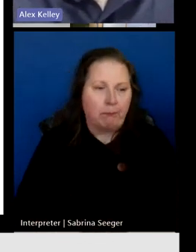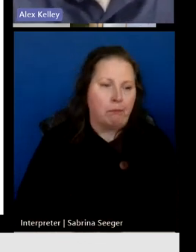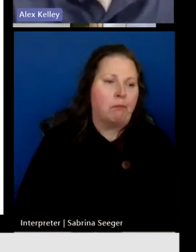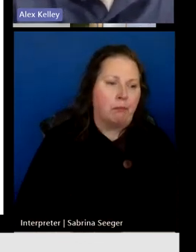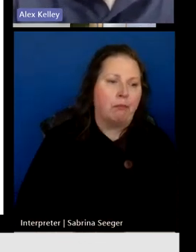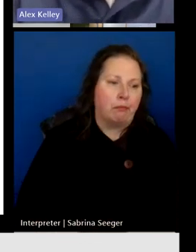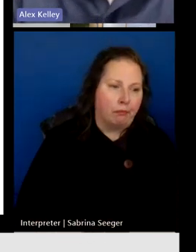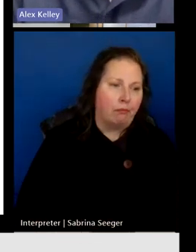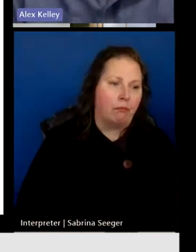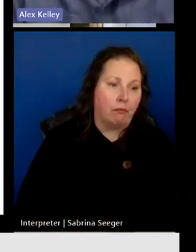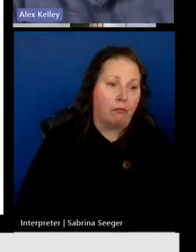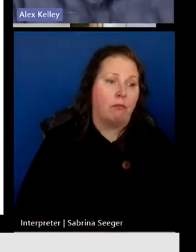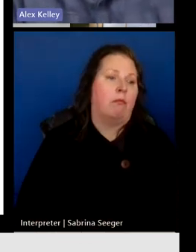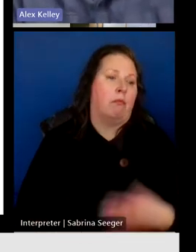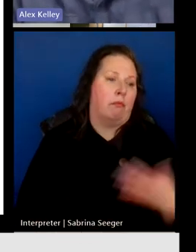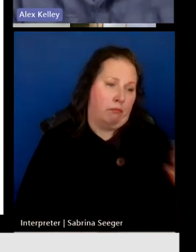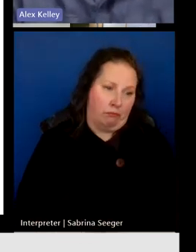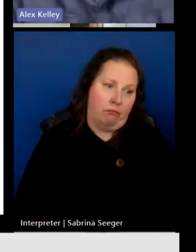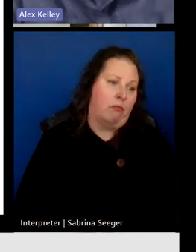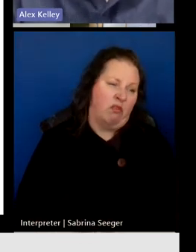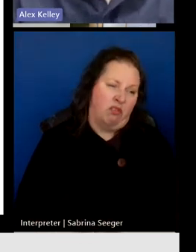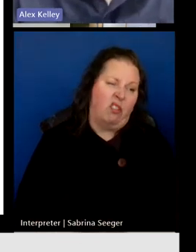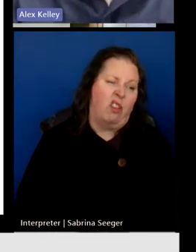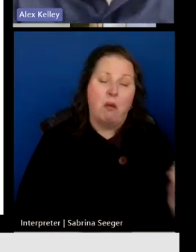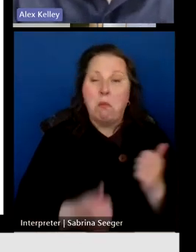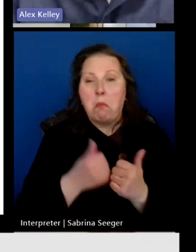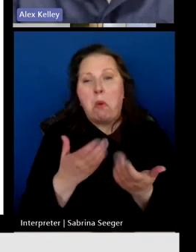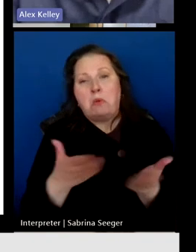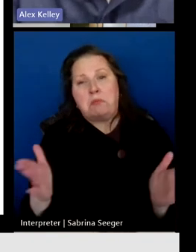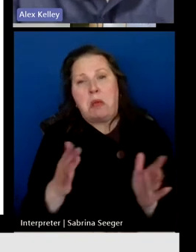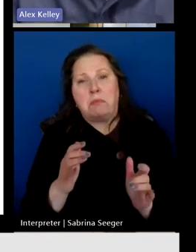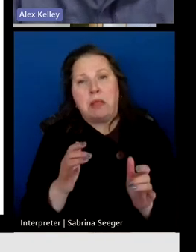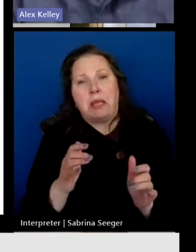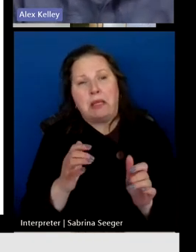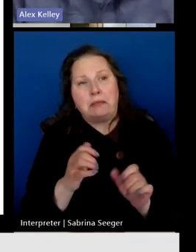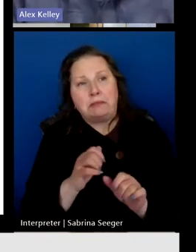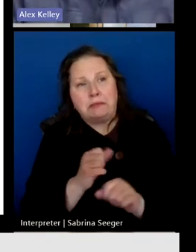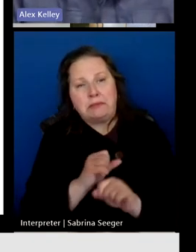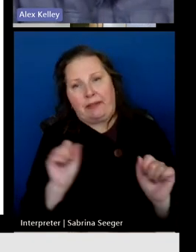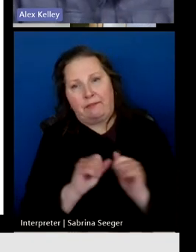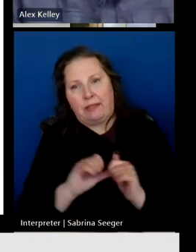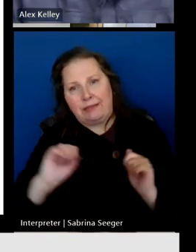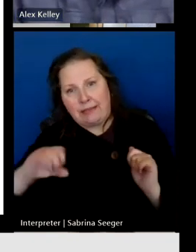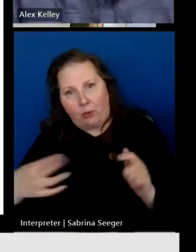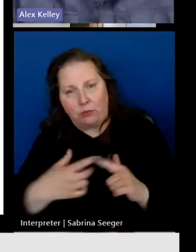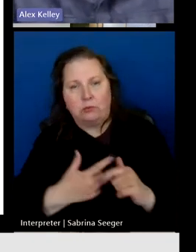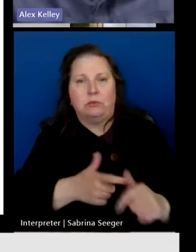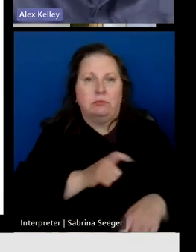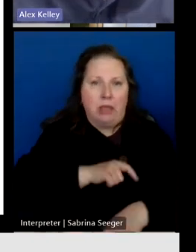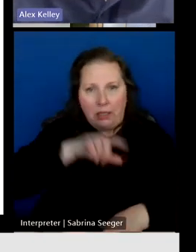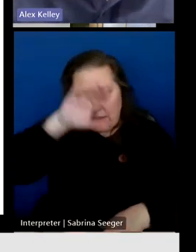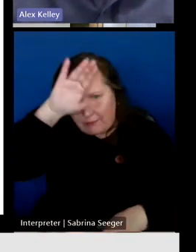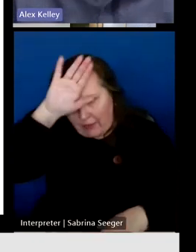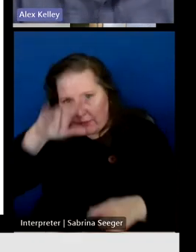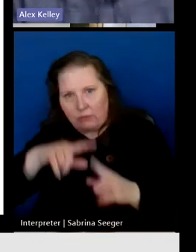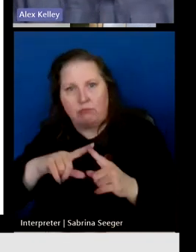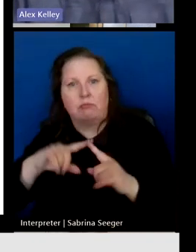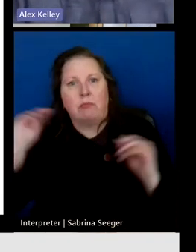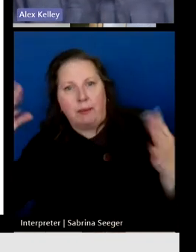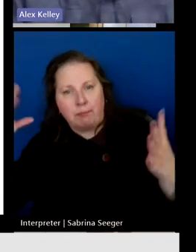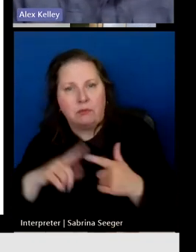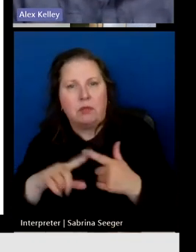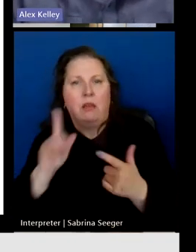So, other than that, you know, most public safety stakeholders cited funding as